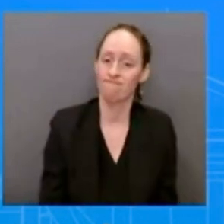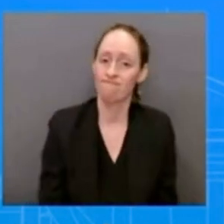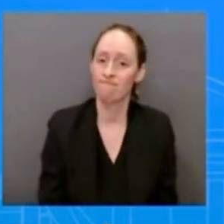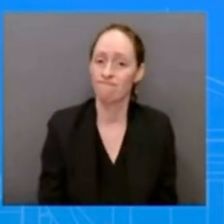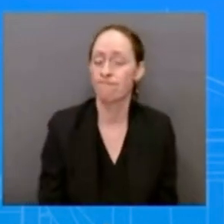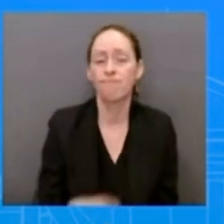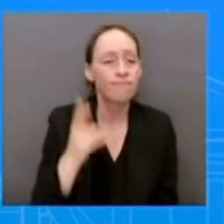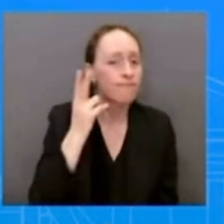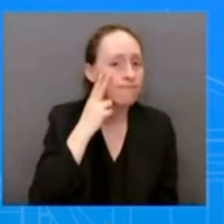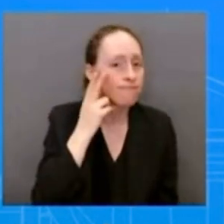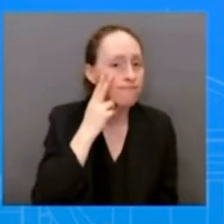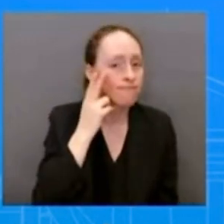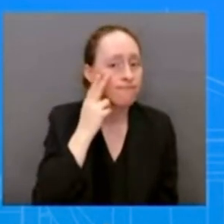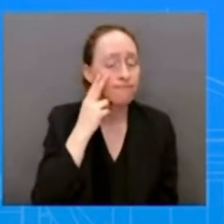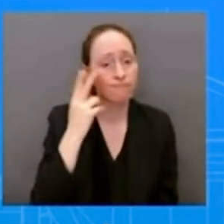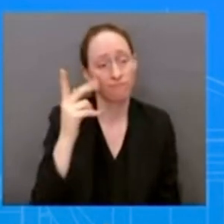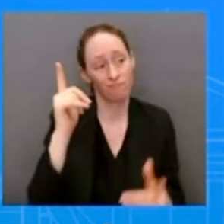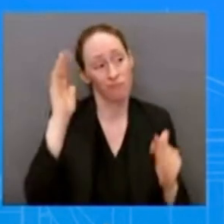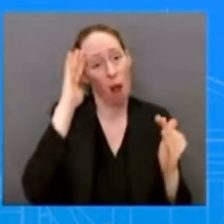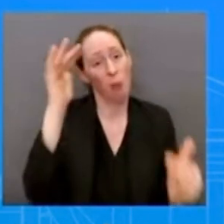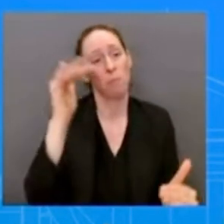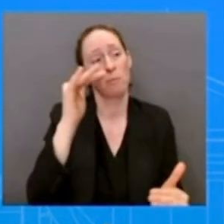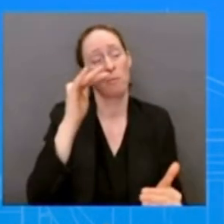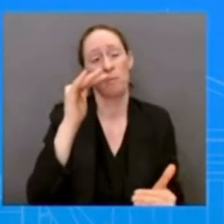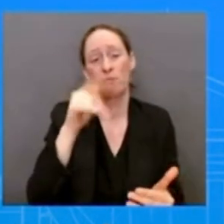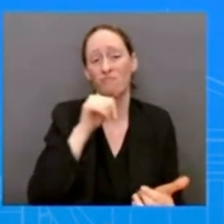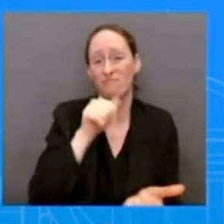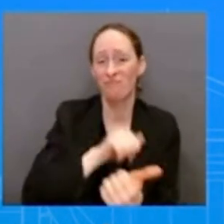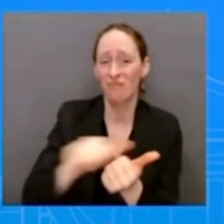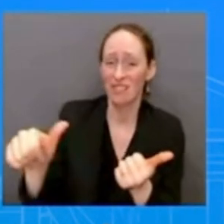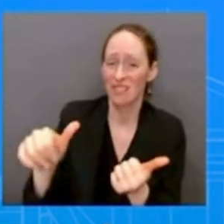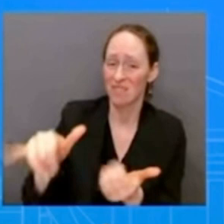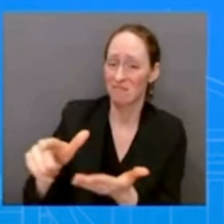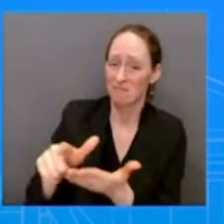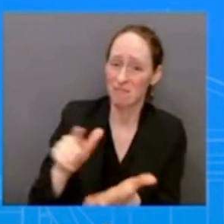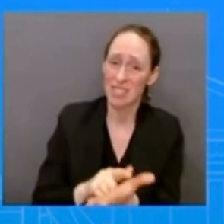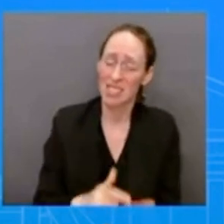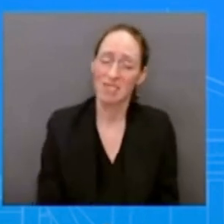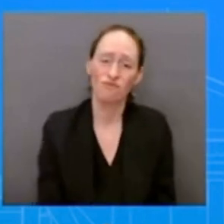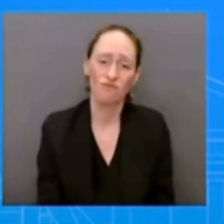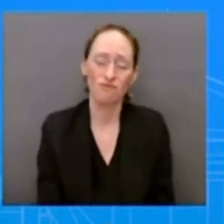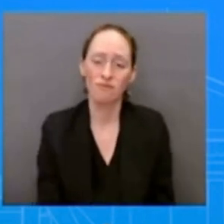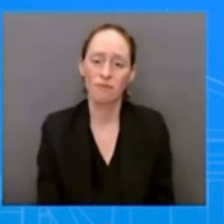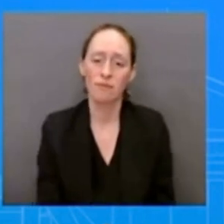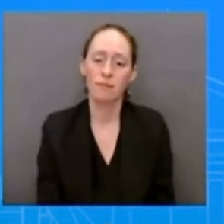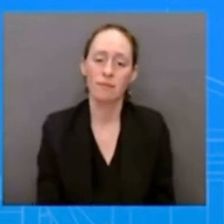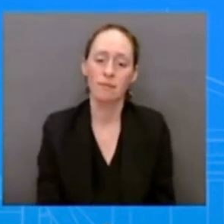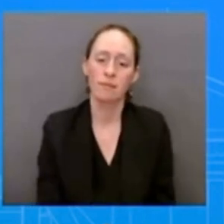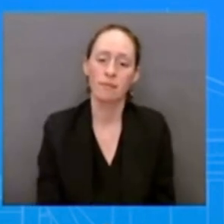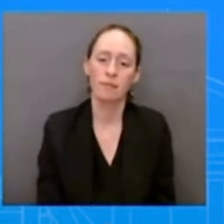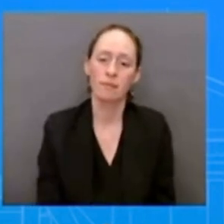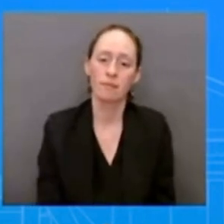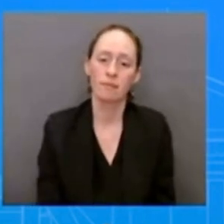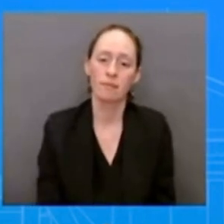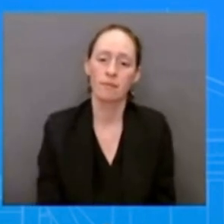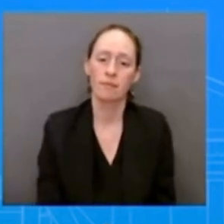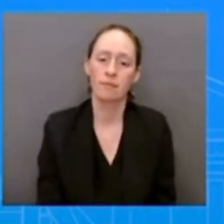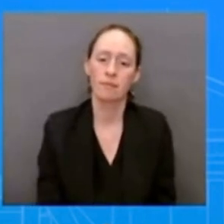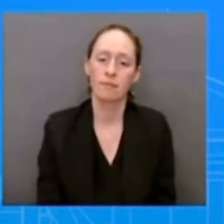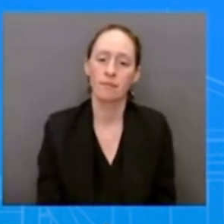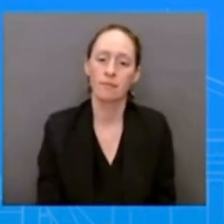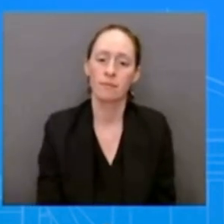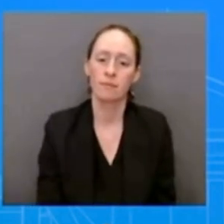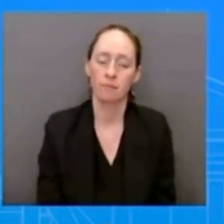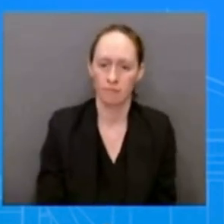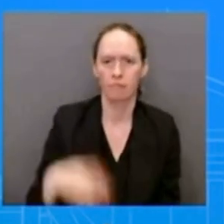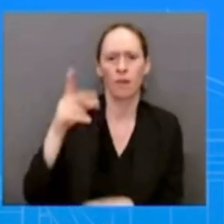I'm sorry I had a second one back on the depleted uranium issue has the U.S. sent any depleted uranium ammunition to